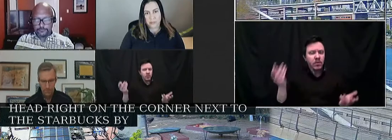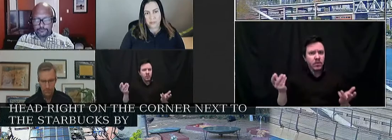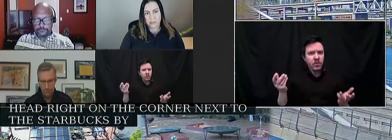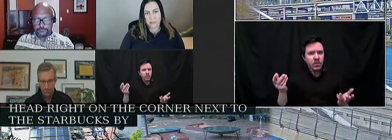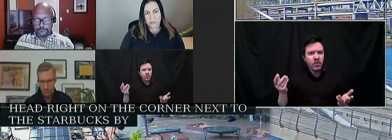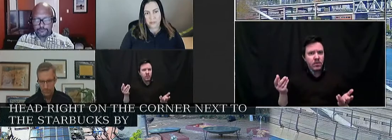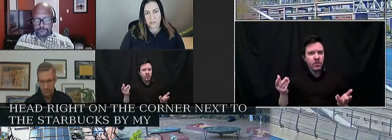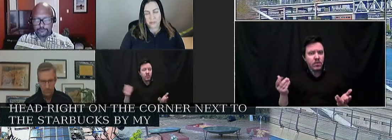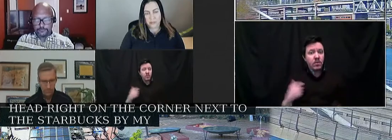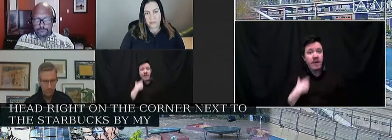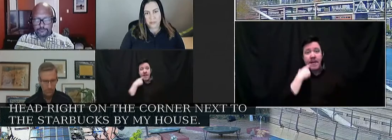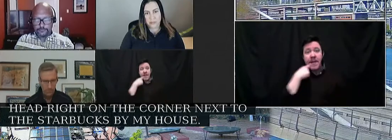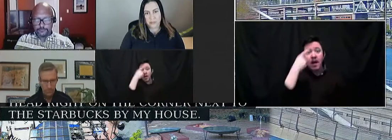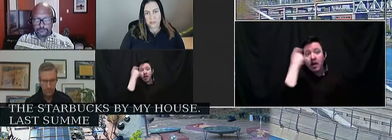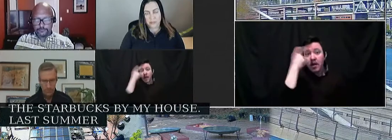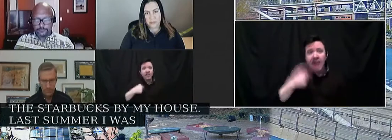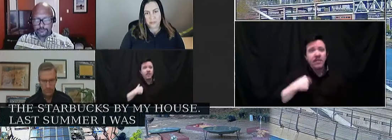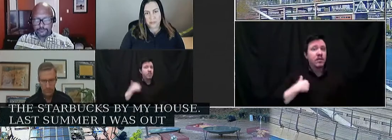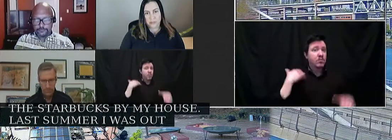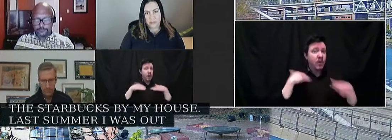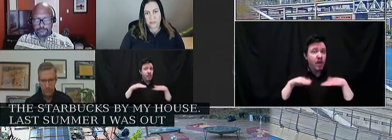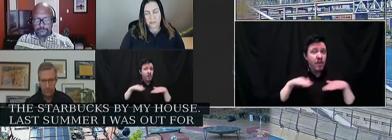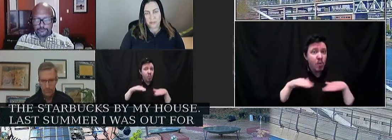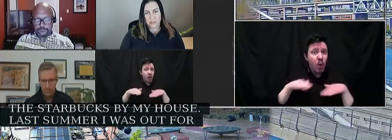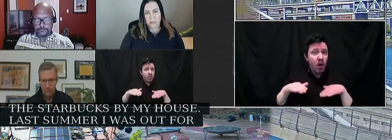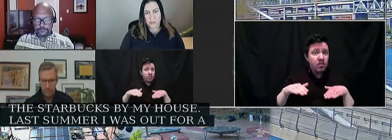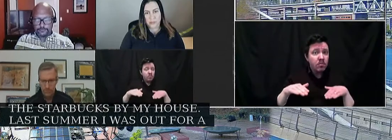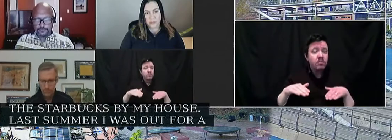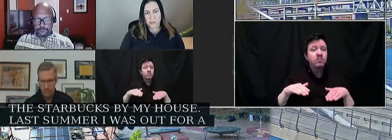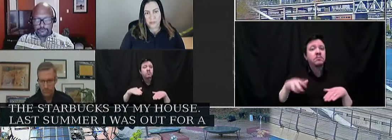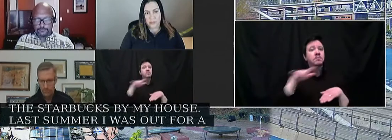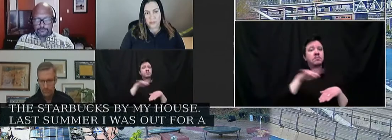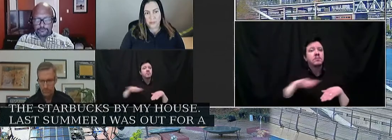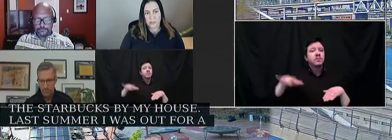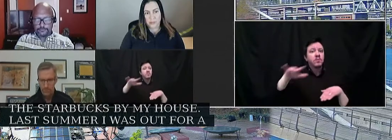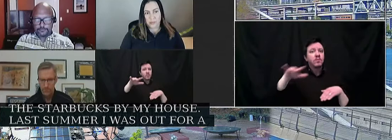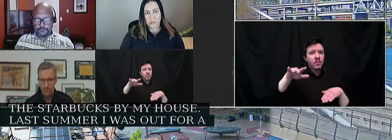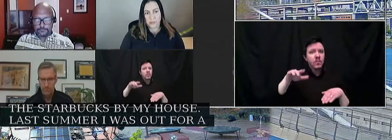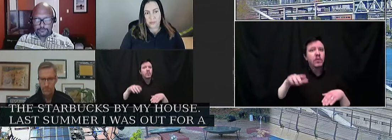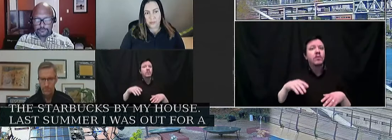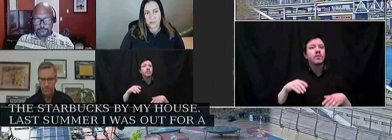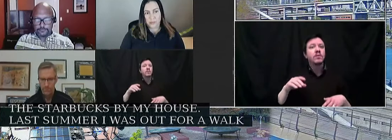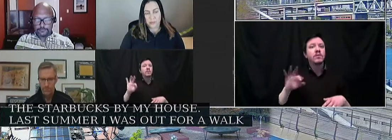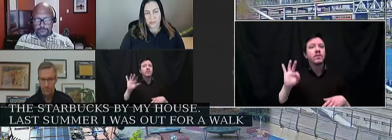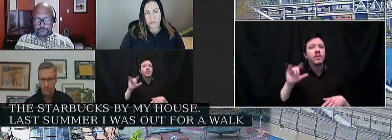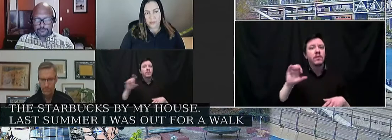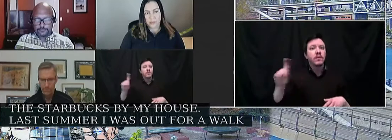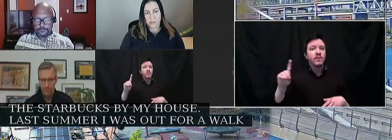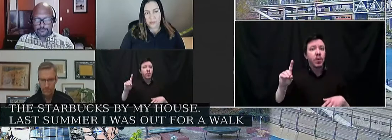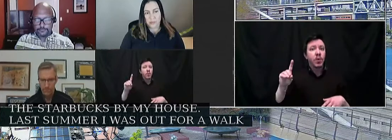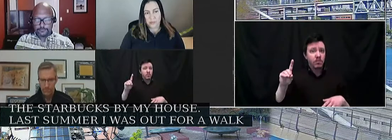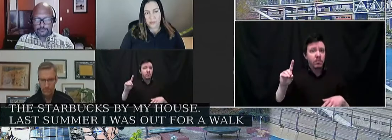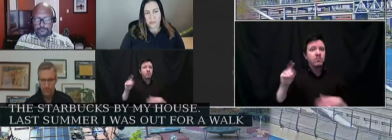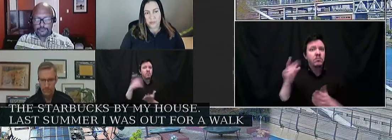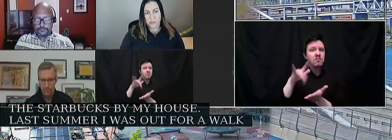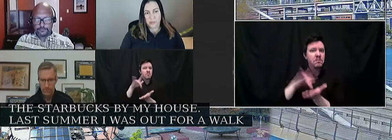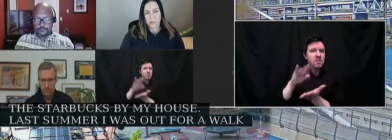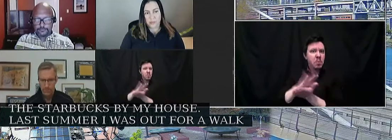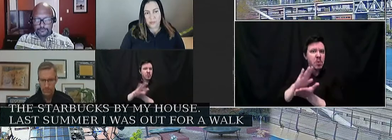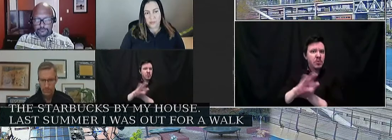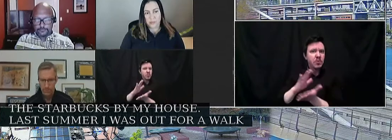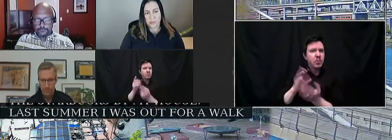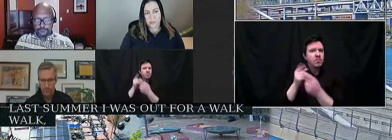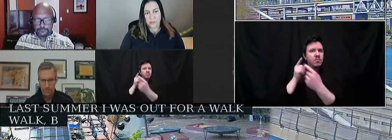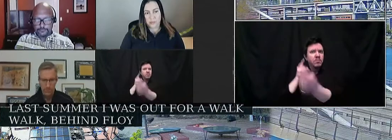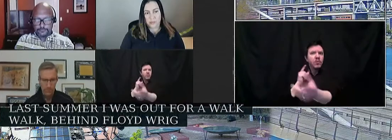Last summer, I was out for a walk, um, behind, uh, Floyd Wright, Floyd Light, uh, middle school, just across